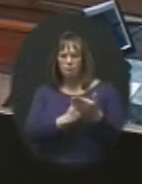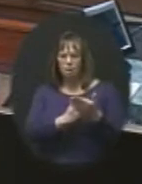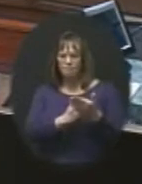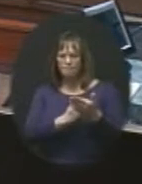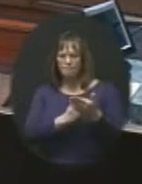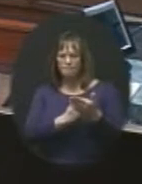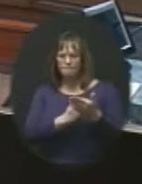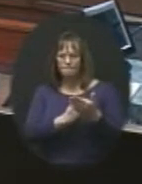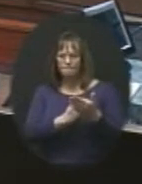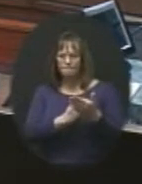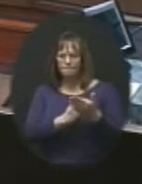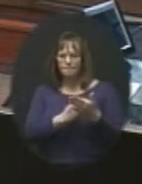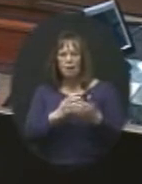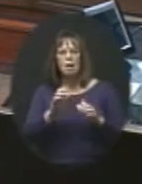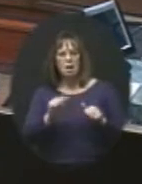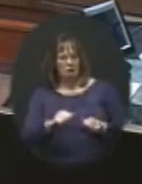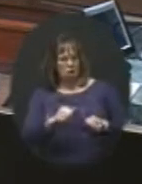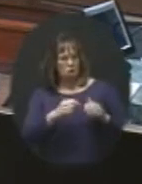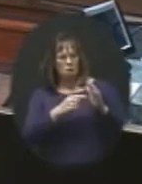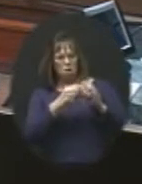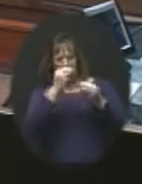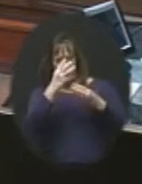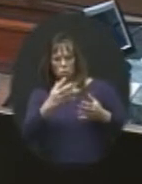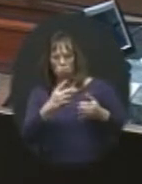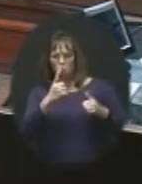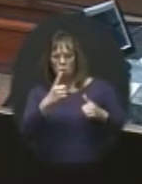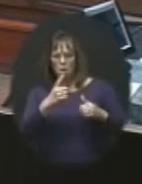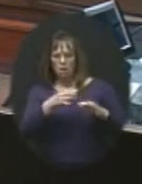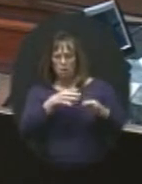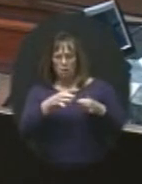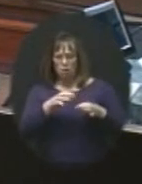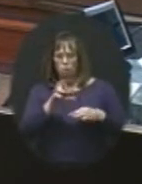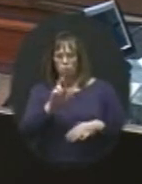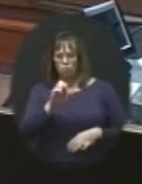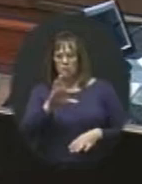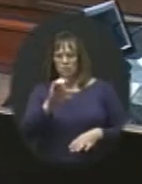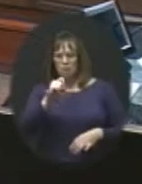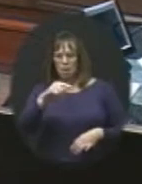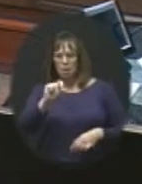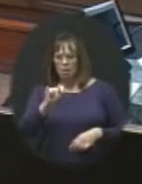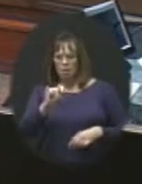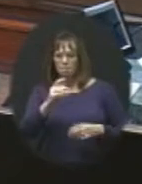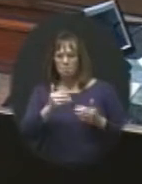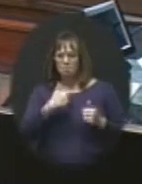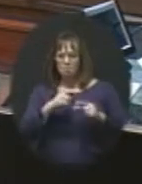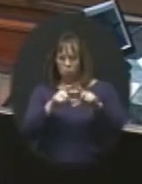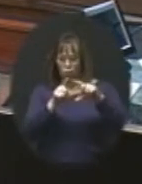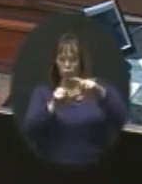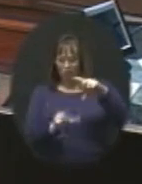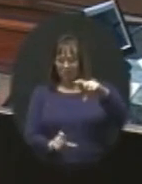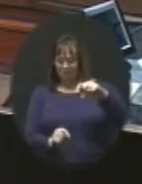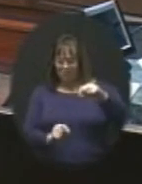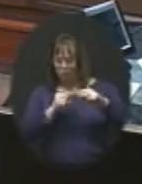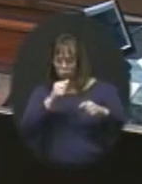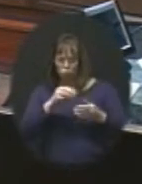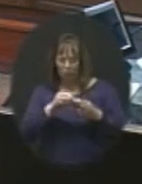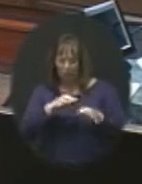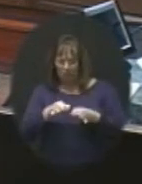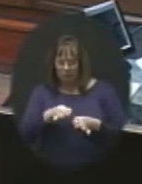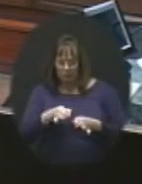meetings. I can indicate one right off the top of my head. Detailed receipt. You might have a receipt, but it didn't detail behind it, and we,